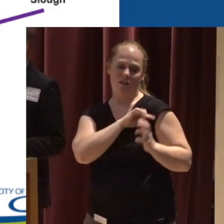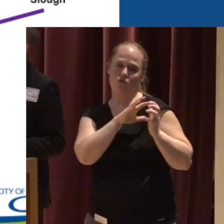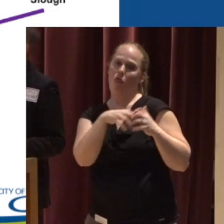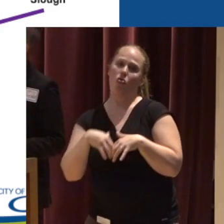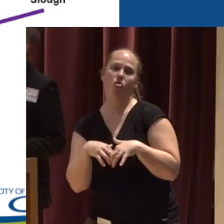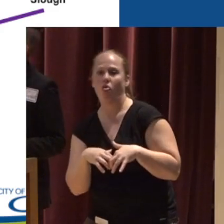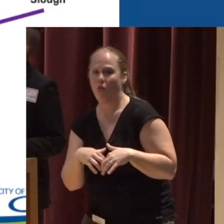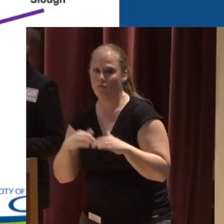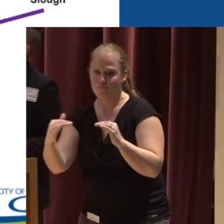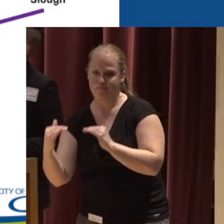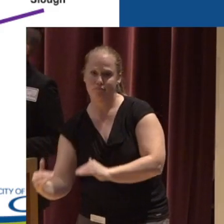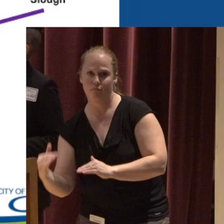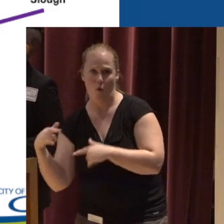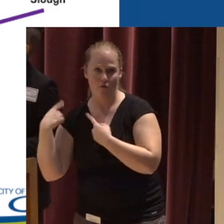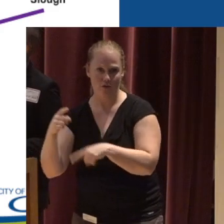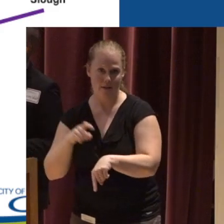time